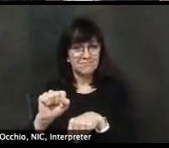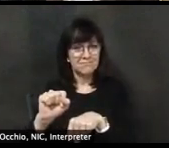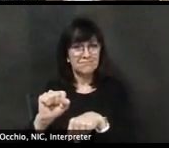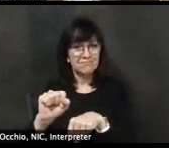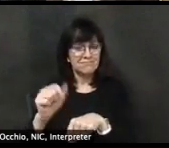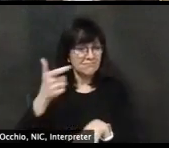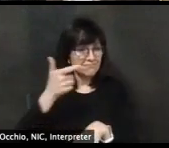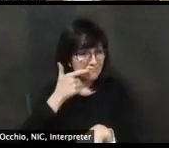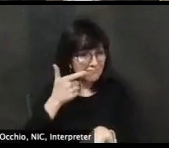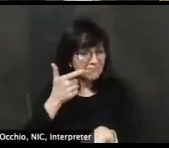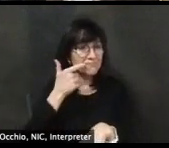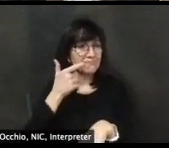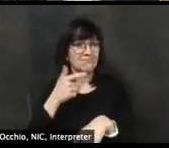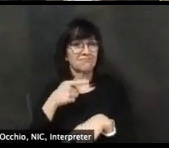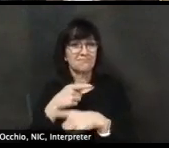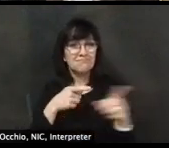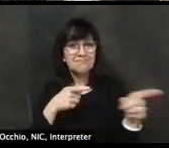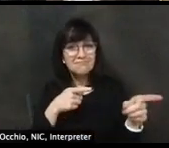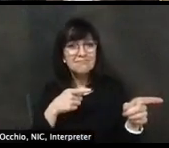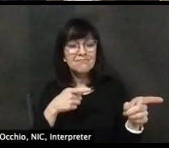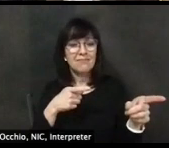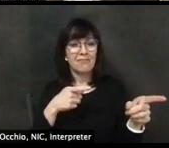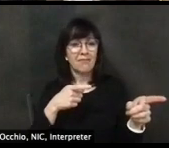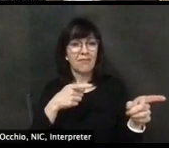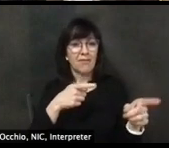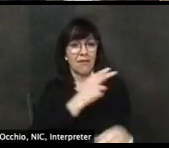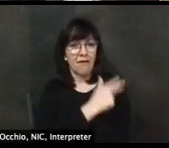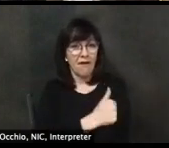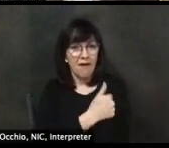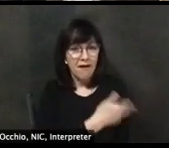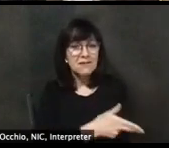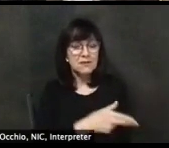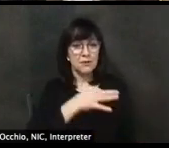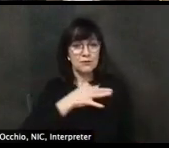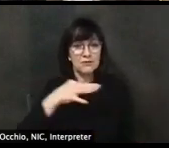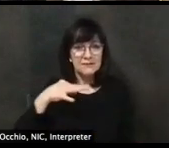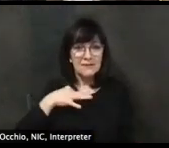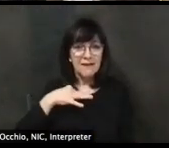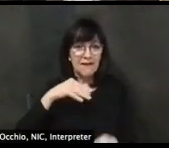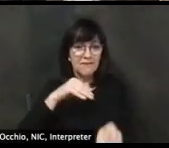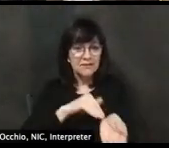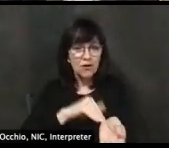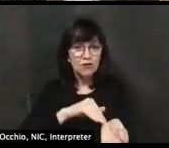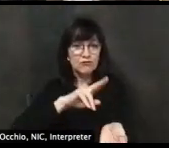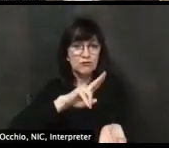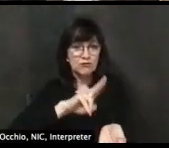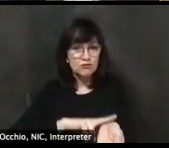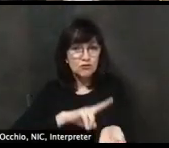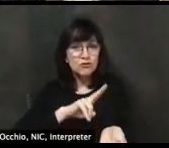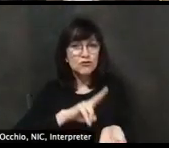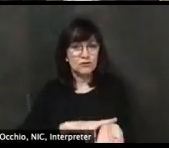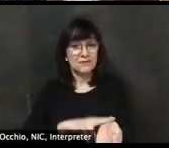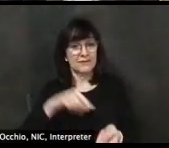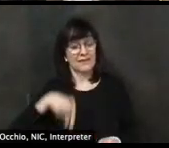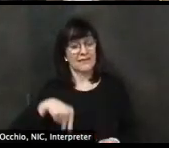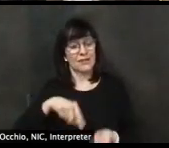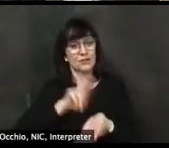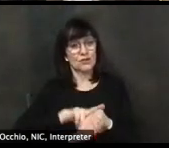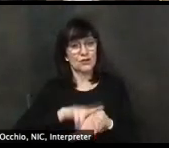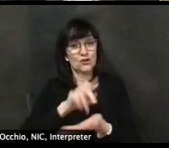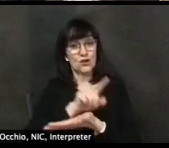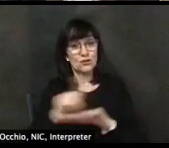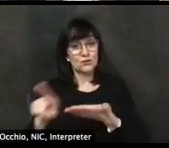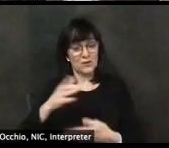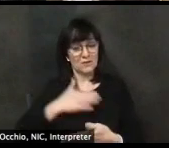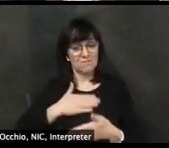a special shout out to our first responders, as well as all of those in the health line. And this being Nurses Week, my background